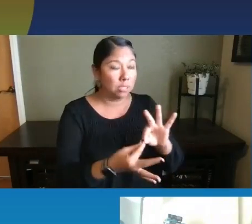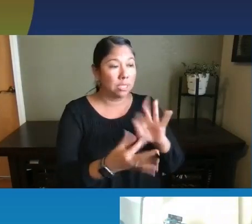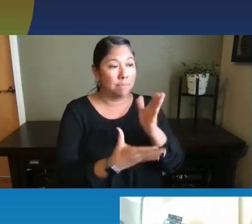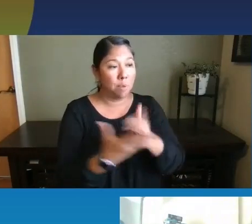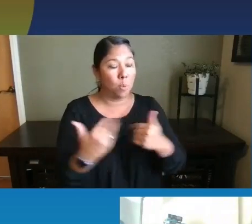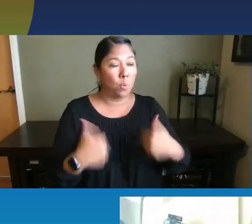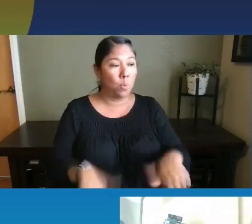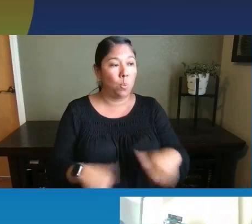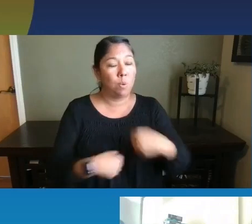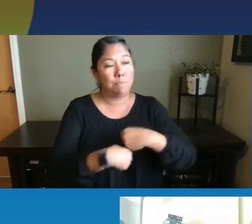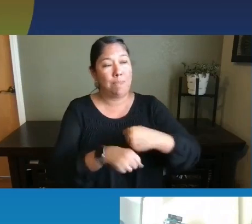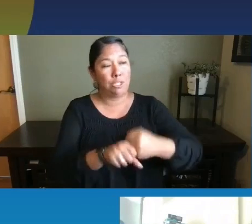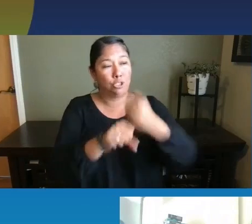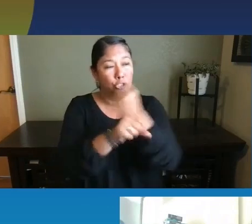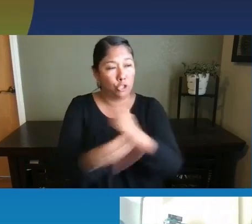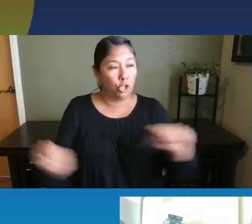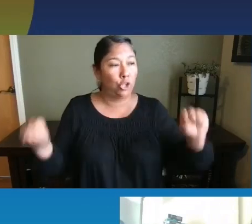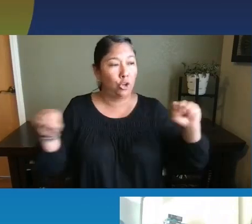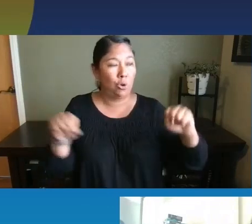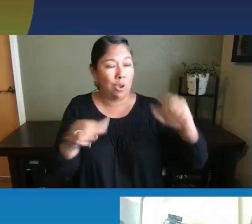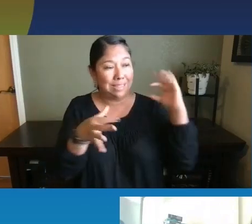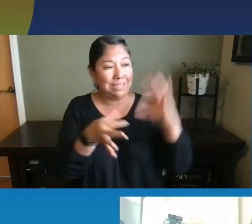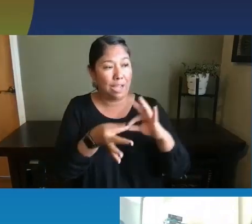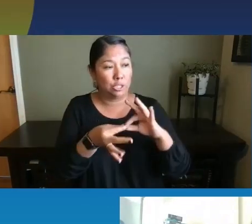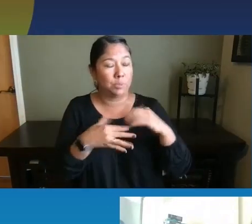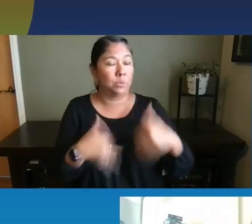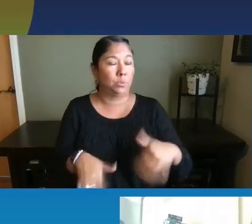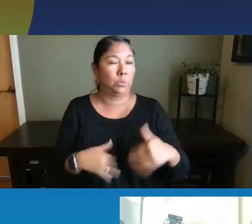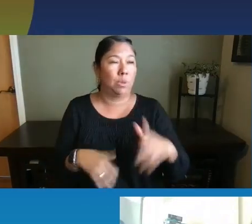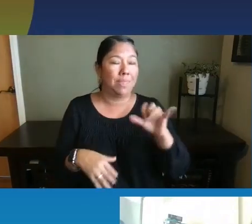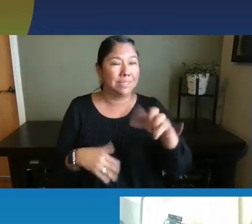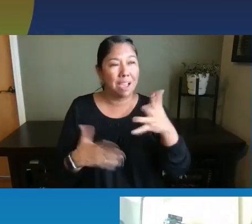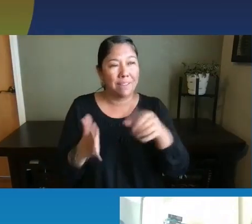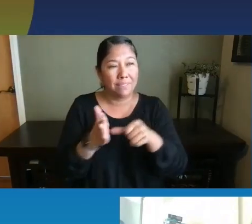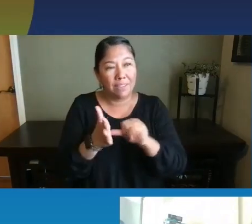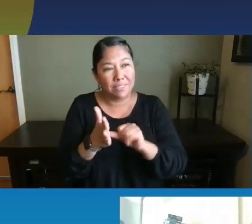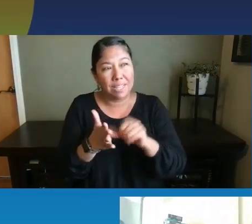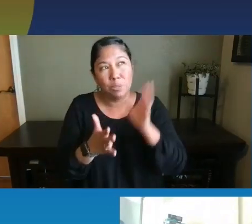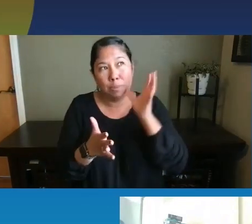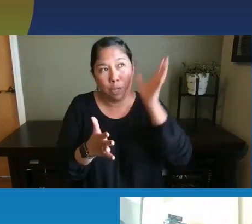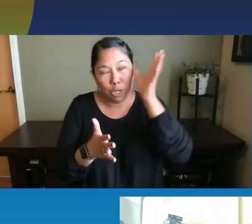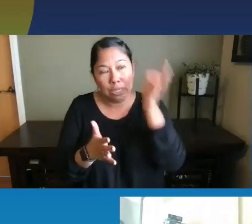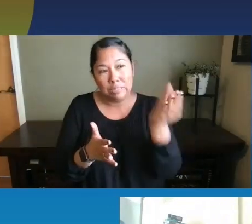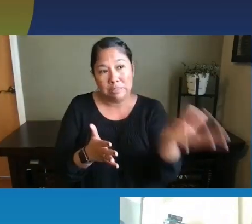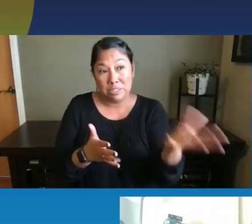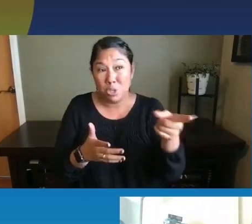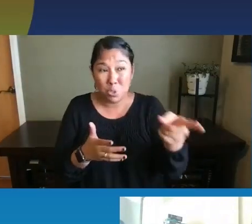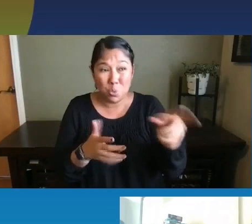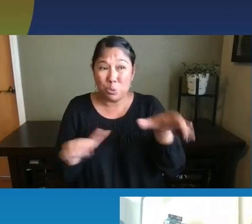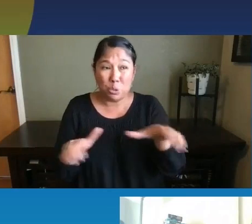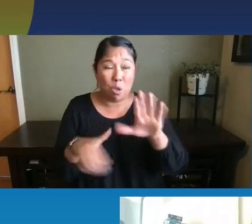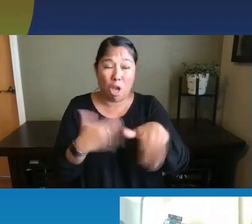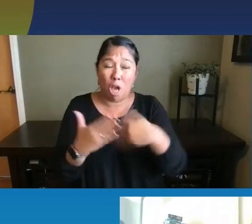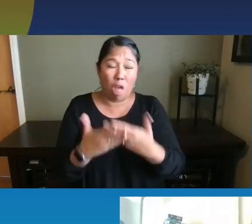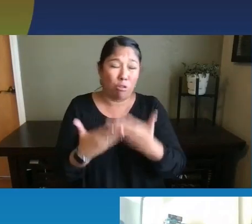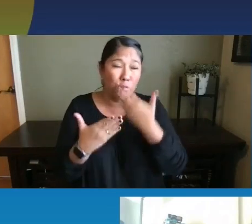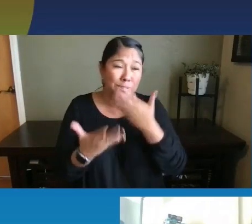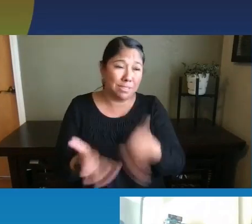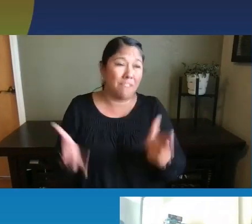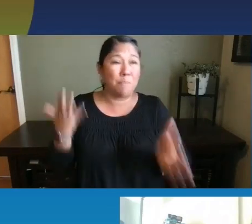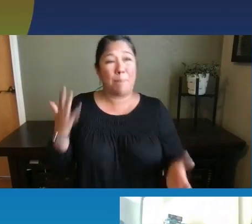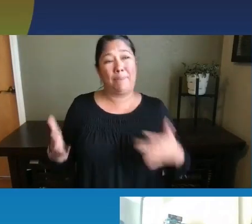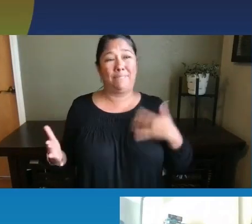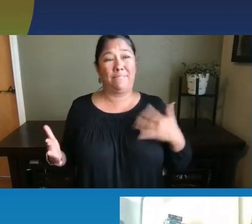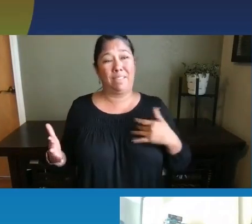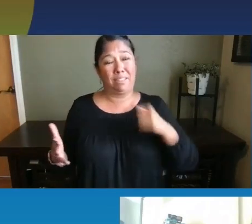secure attachment, um, is just, you know, kind of reiterating to parents that they're doing all good stuff. It might not feel like